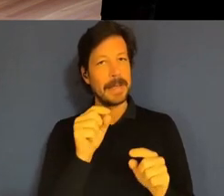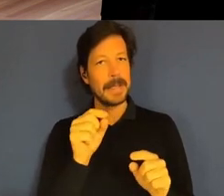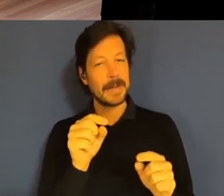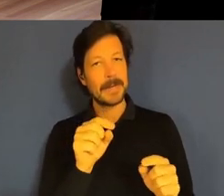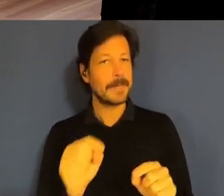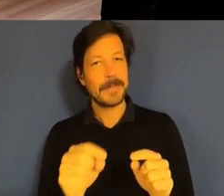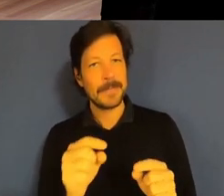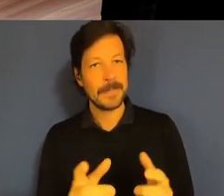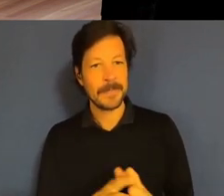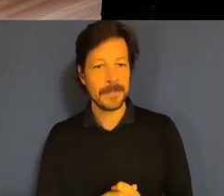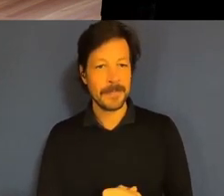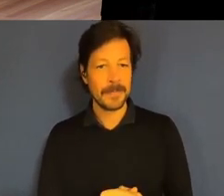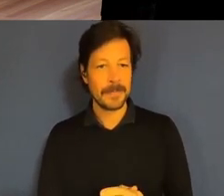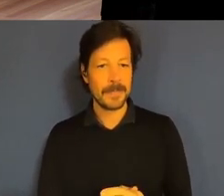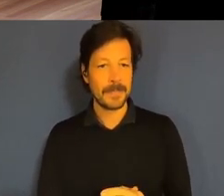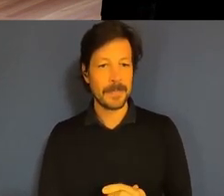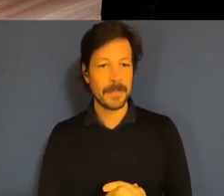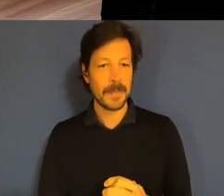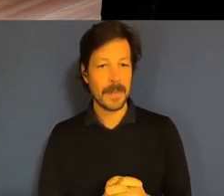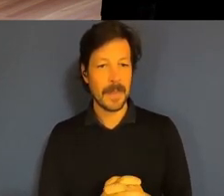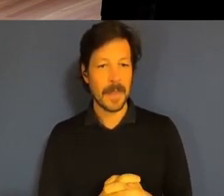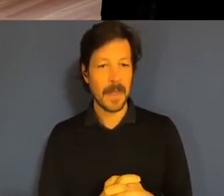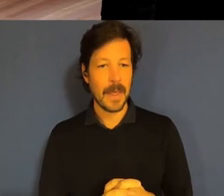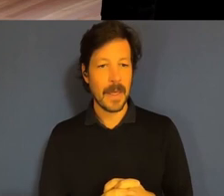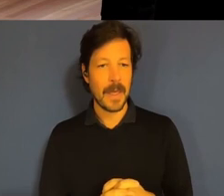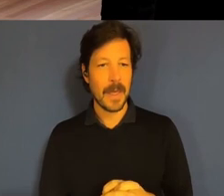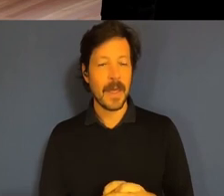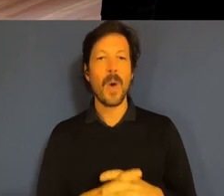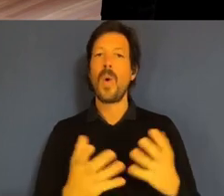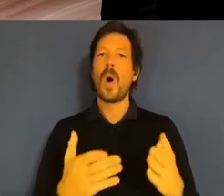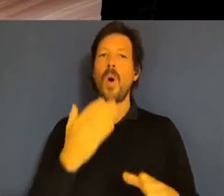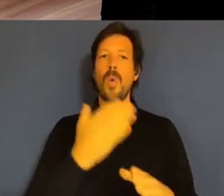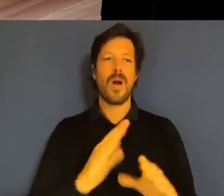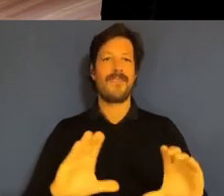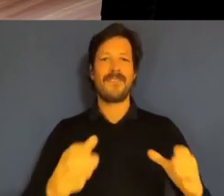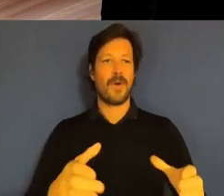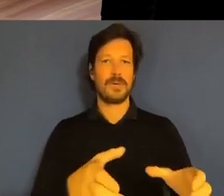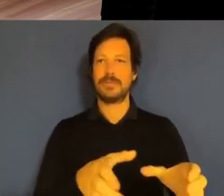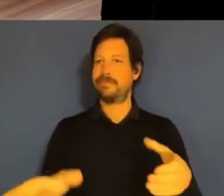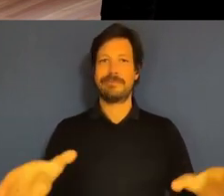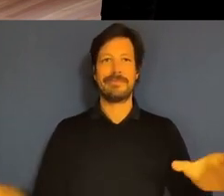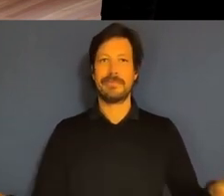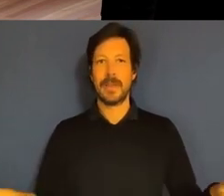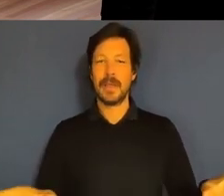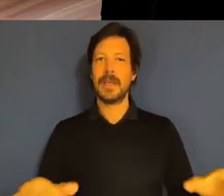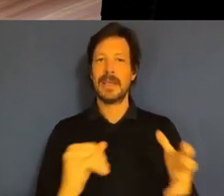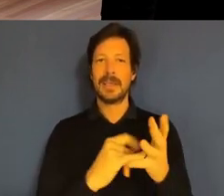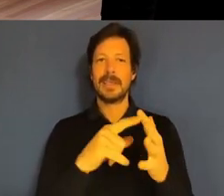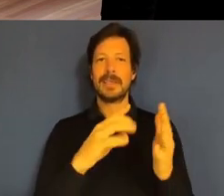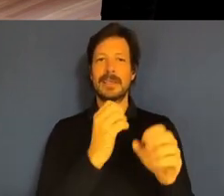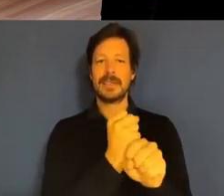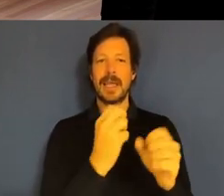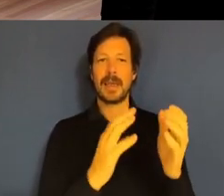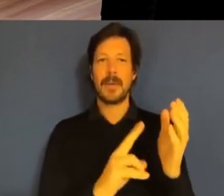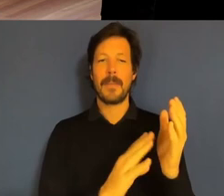workforce segmentation is an enduring feature of any workforce,